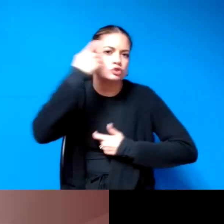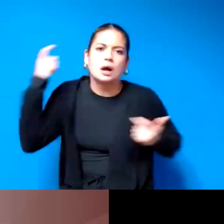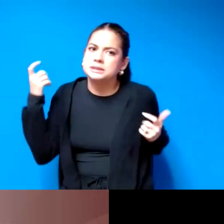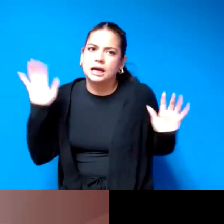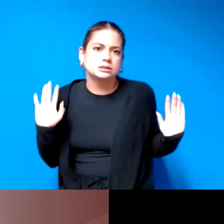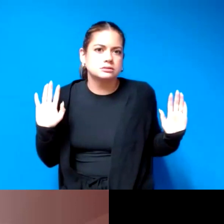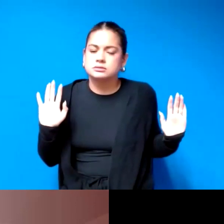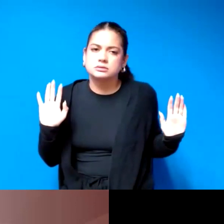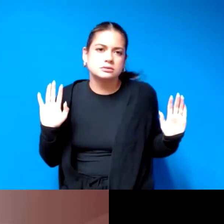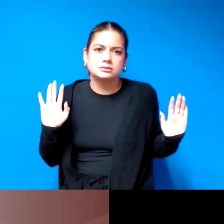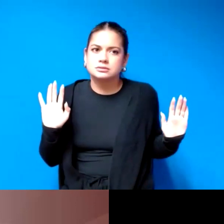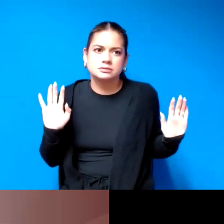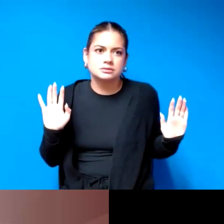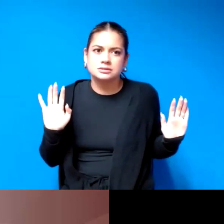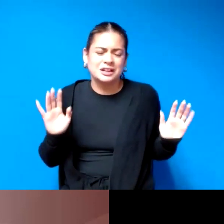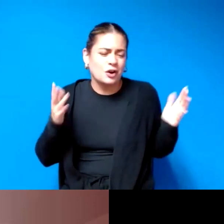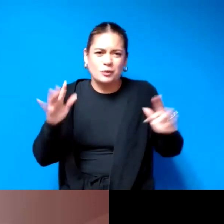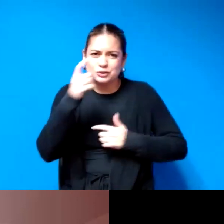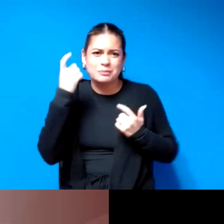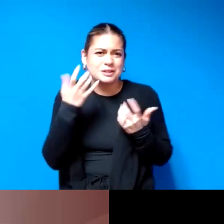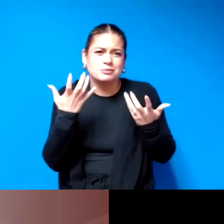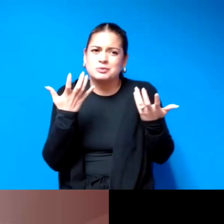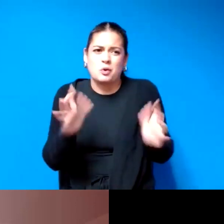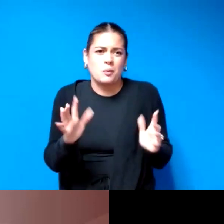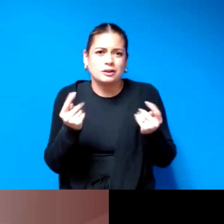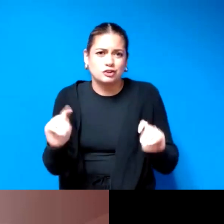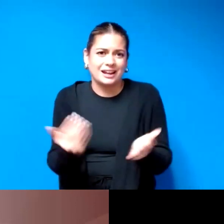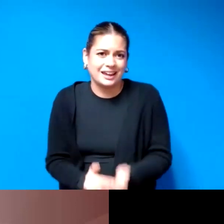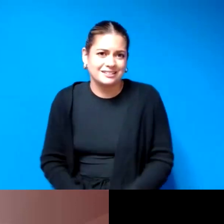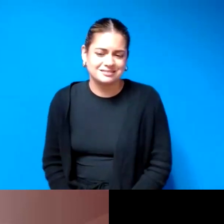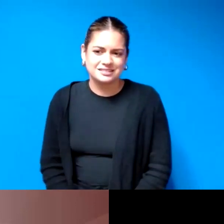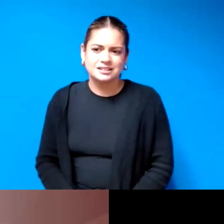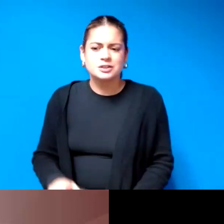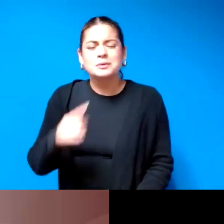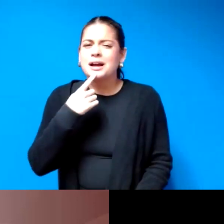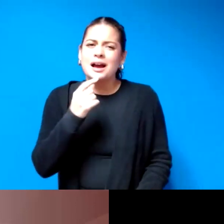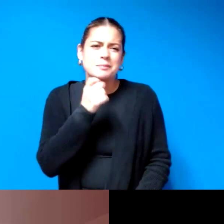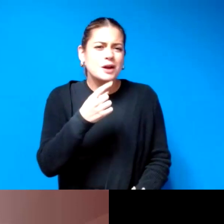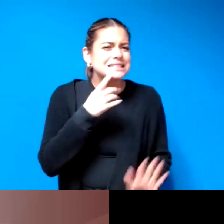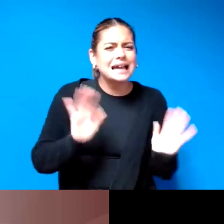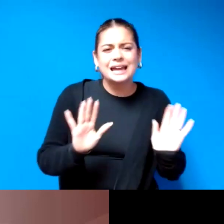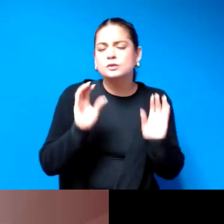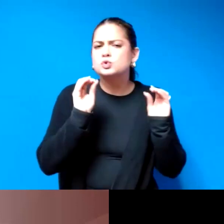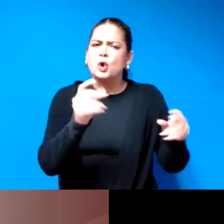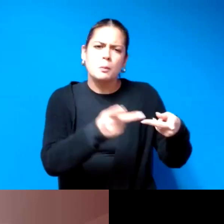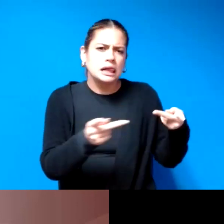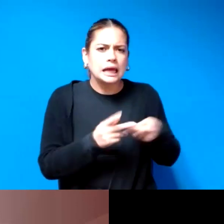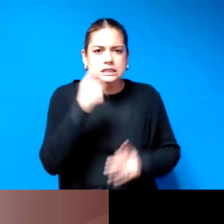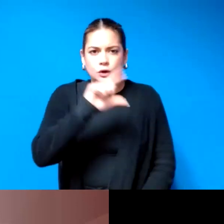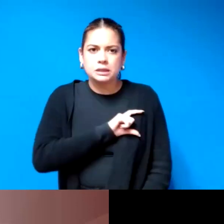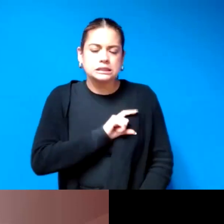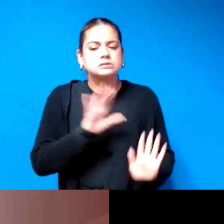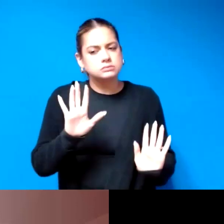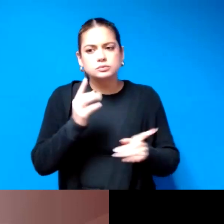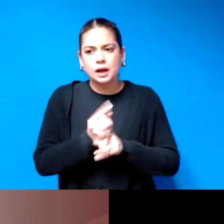traumatized by the mental health treatment they had received so i'm not saying there is no place for police there are times when it's